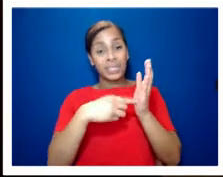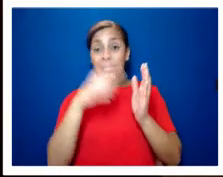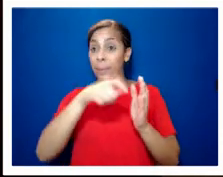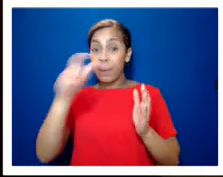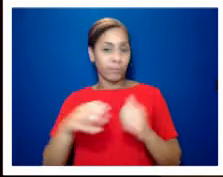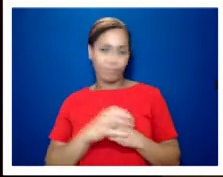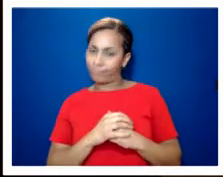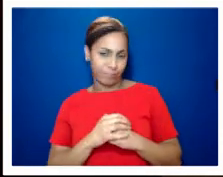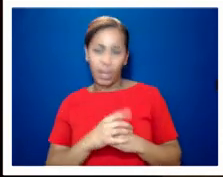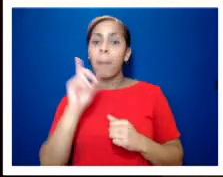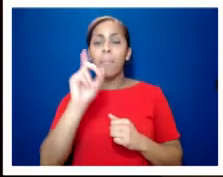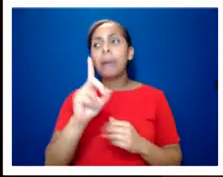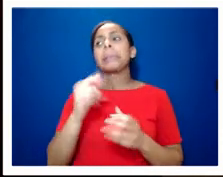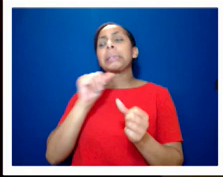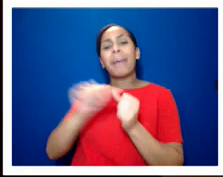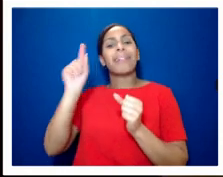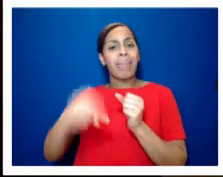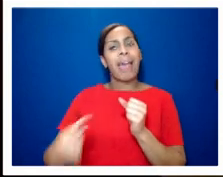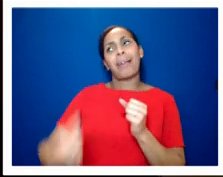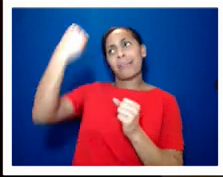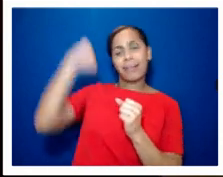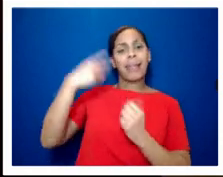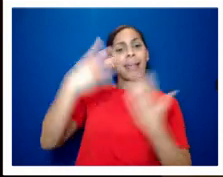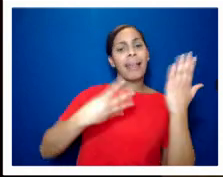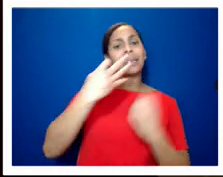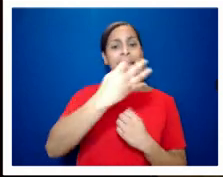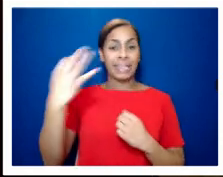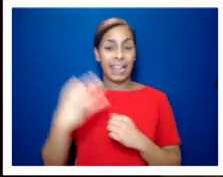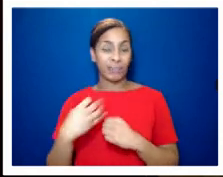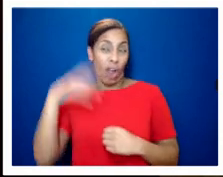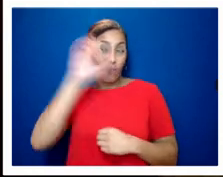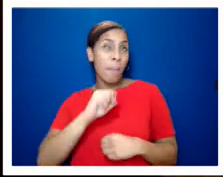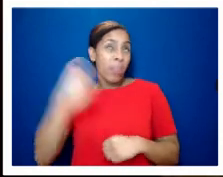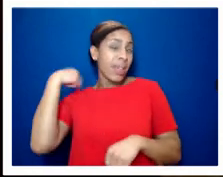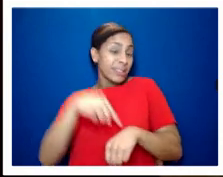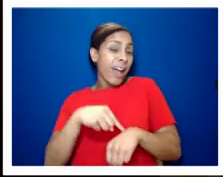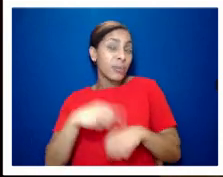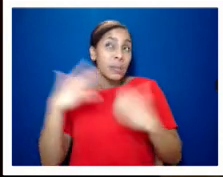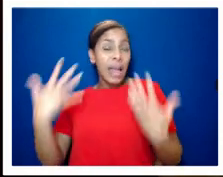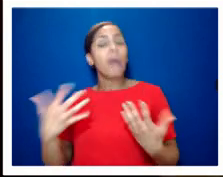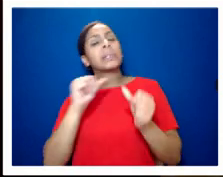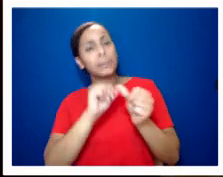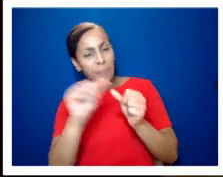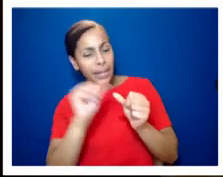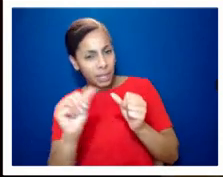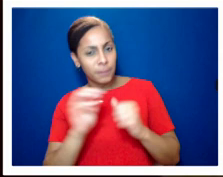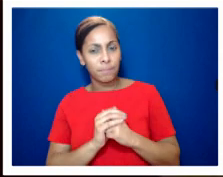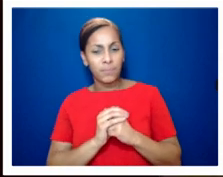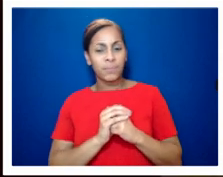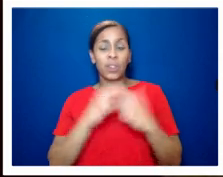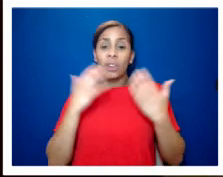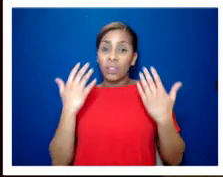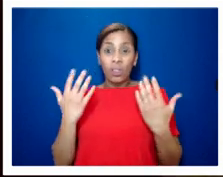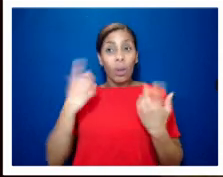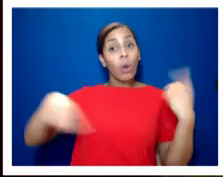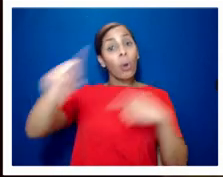was in 1988 and i can attest to that having been around in 88 so it's a story i think that the lgbt plus community can be rightly